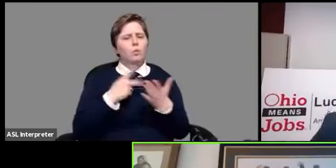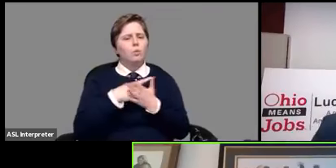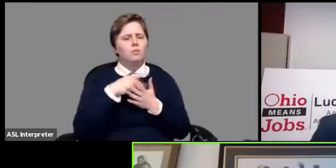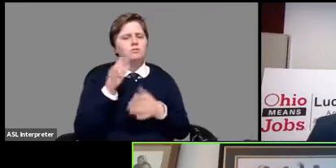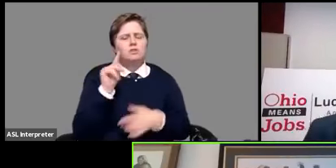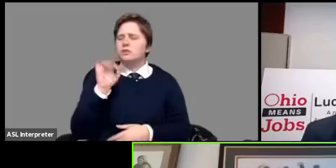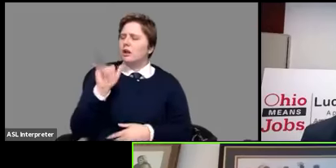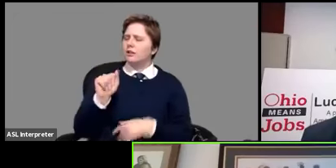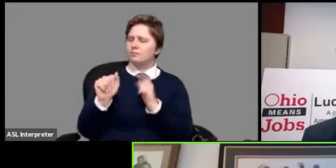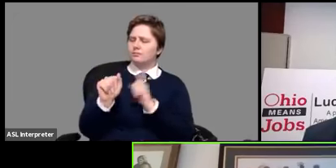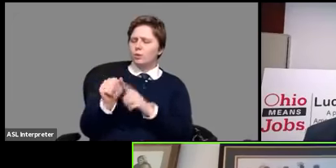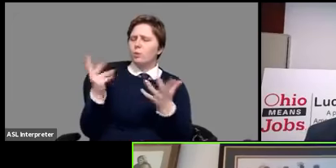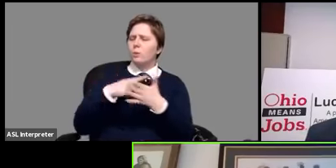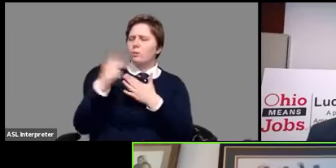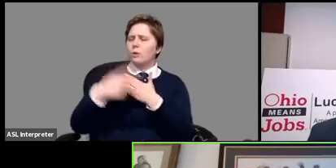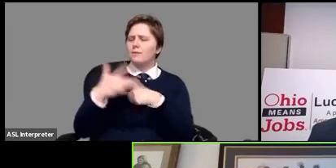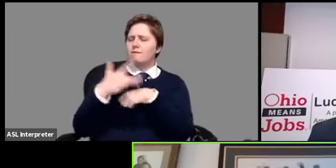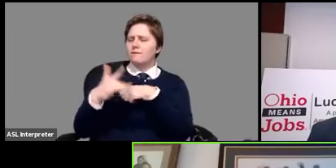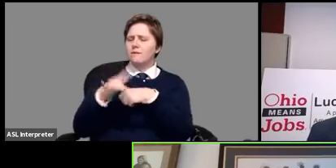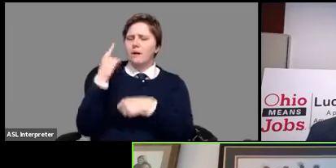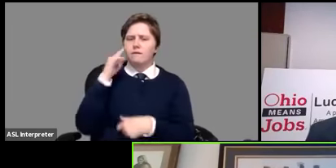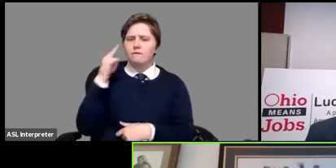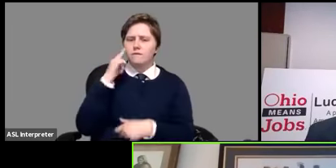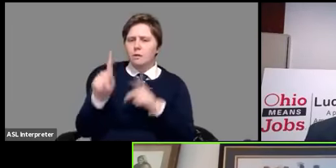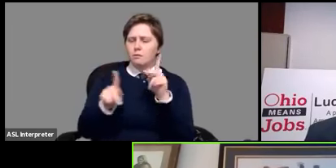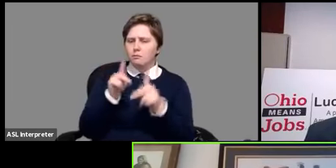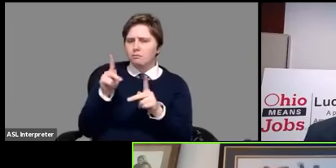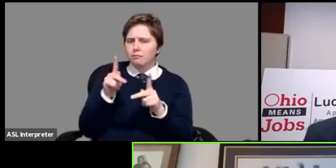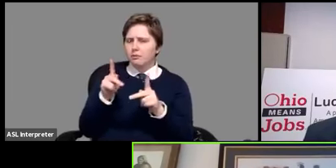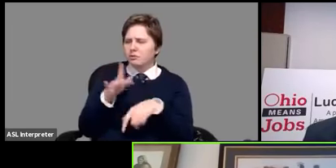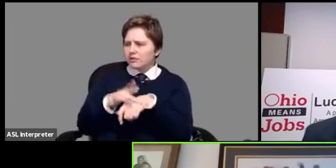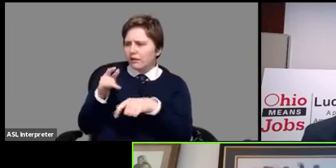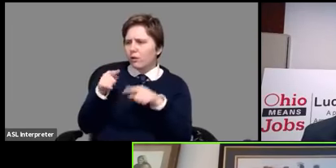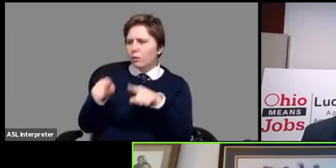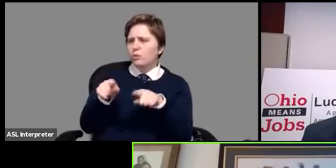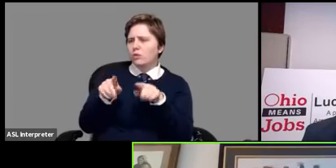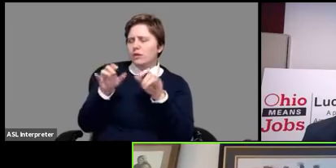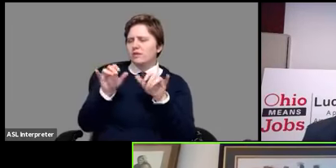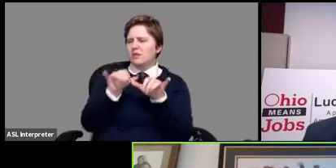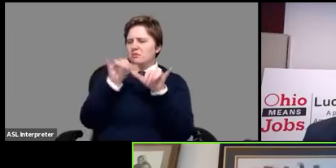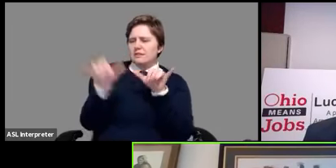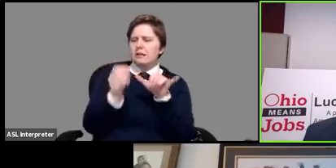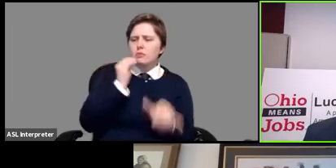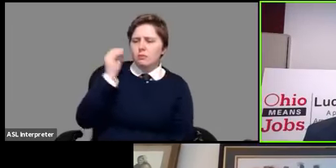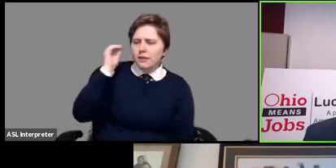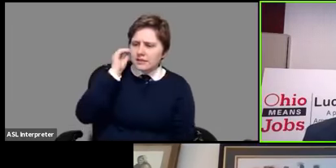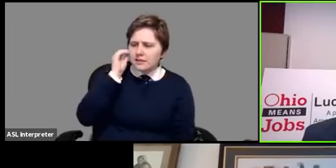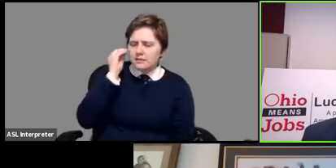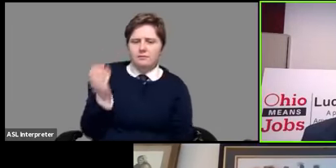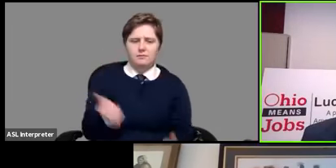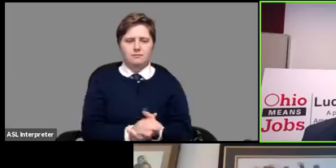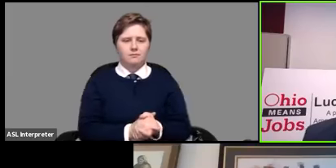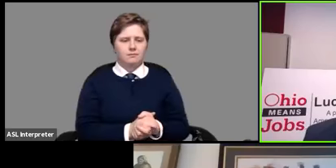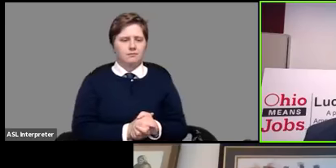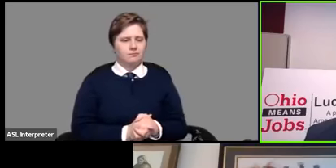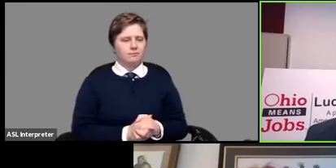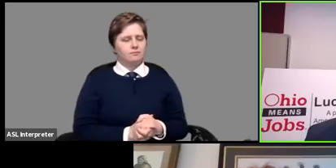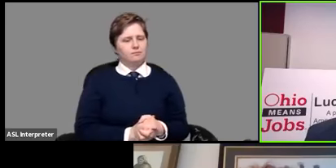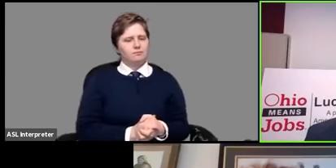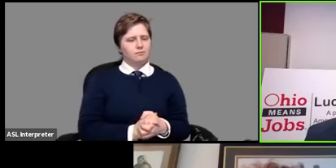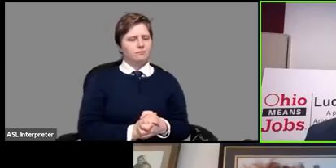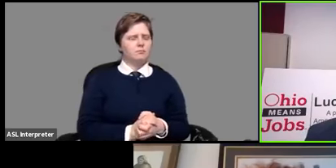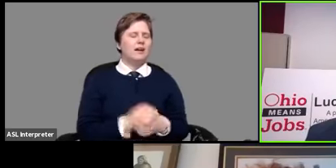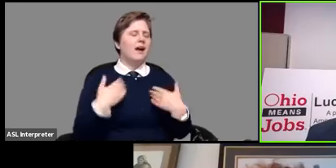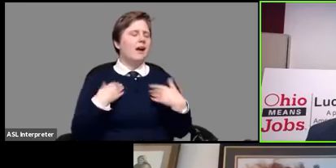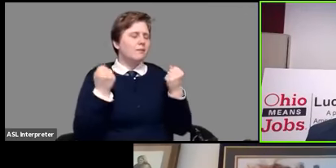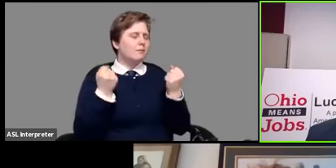are there available for people to take advantage of while they're sheltering in place so there are many opportunities one of